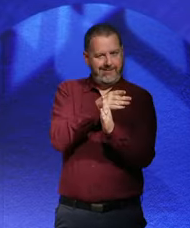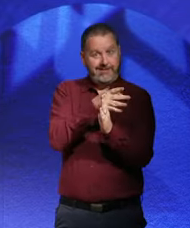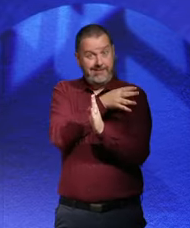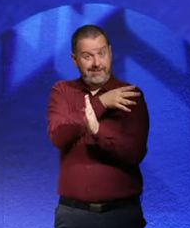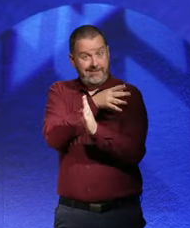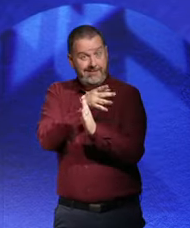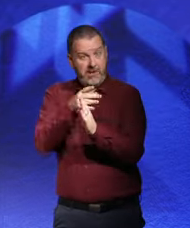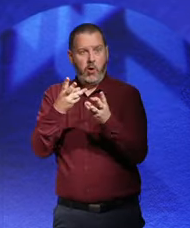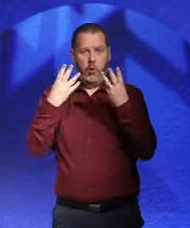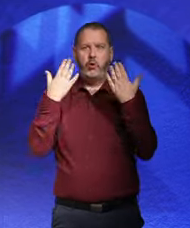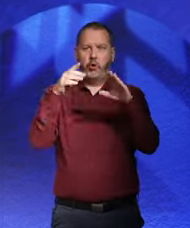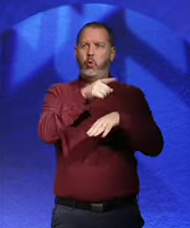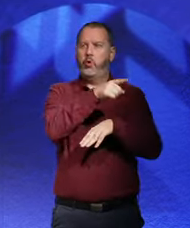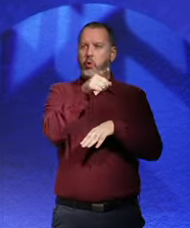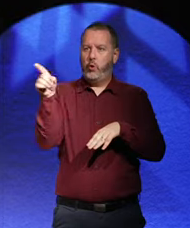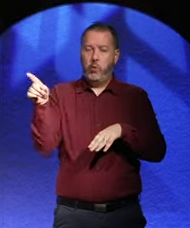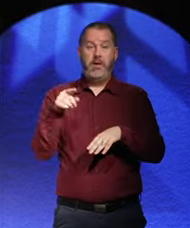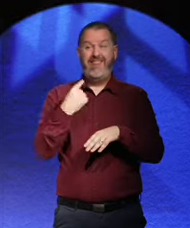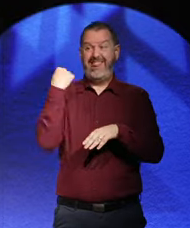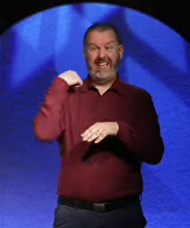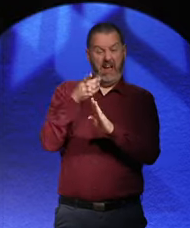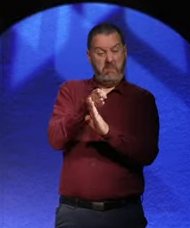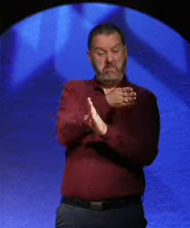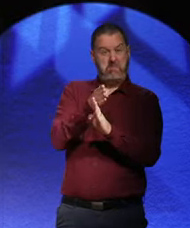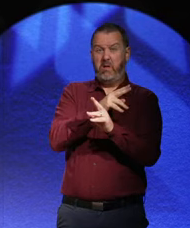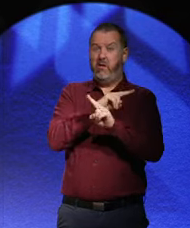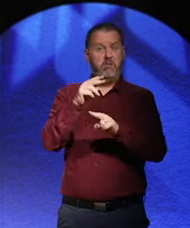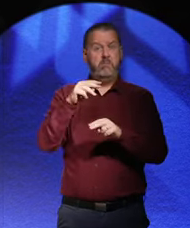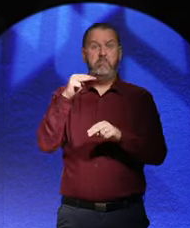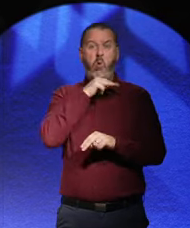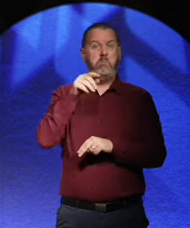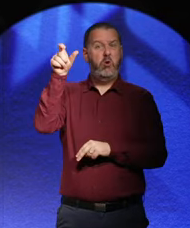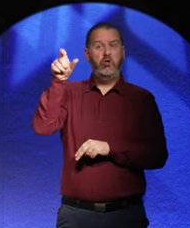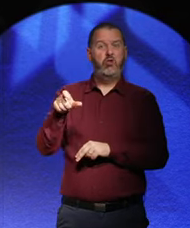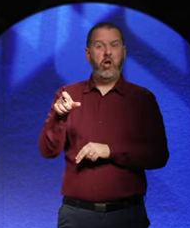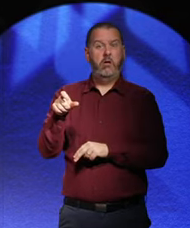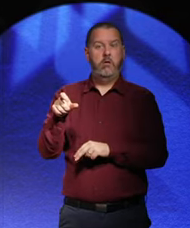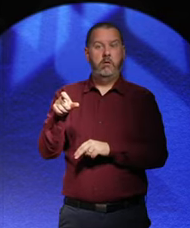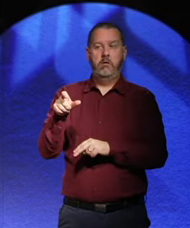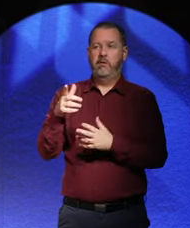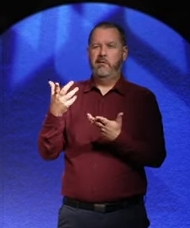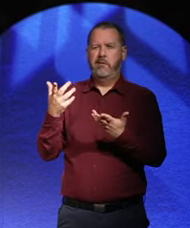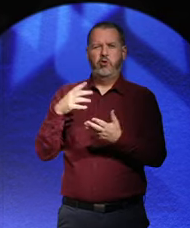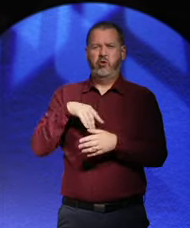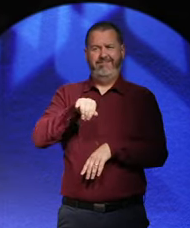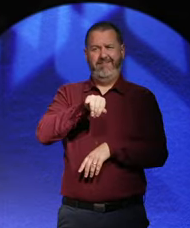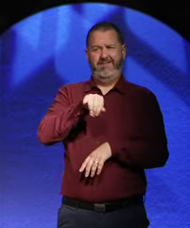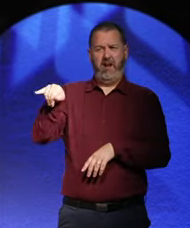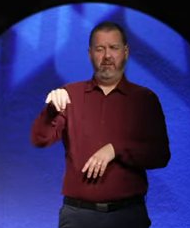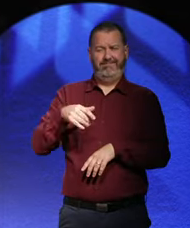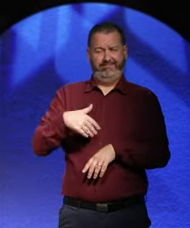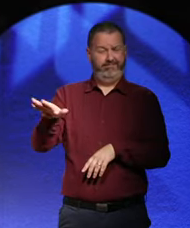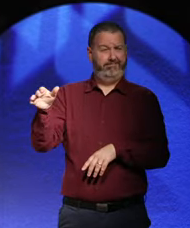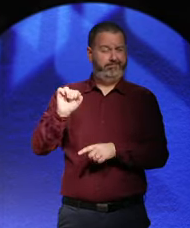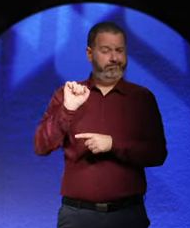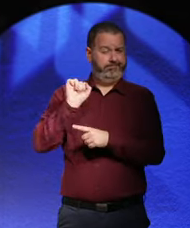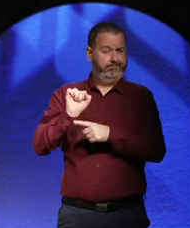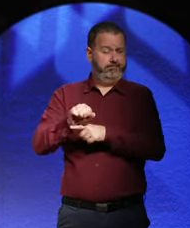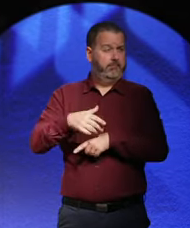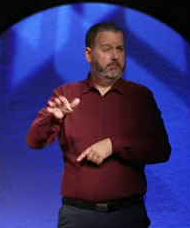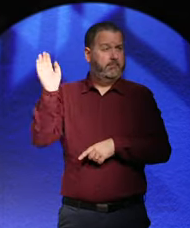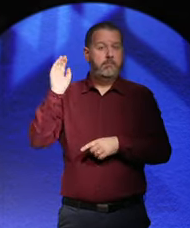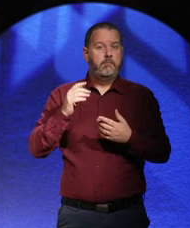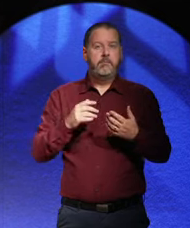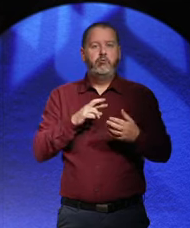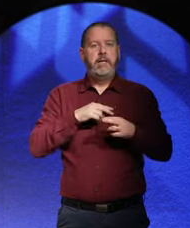he wasn't an important figure in For the most part, he was a fringe. Fringe politician of the extreme race. No one took